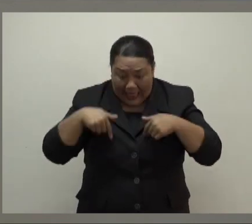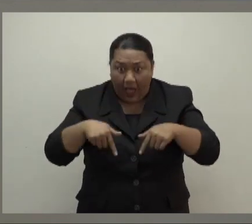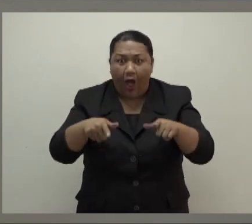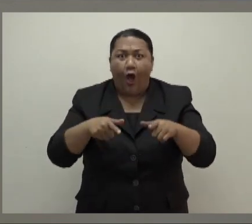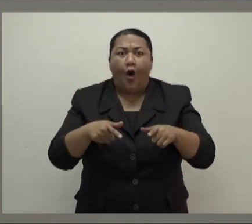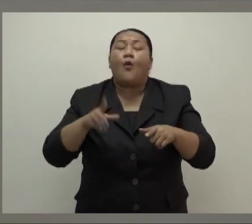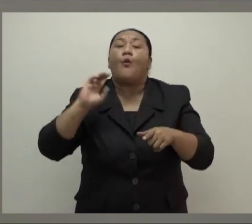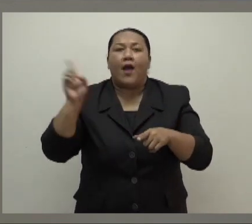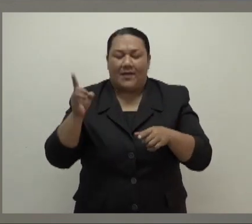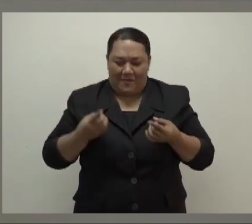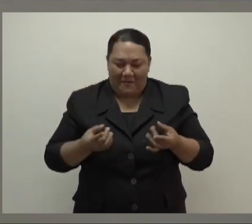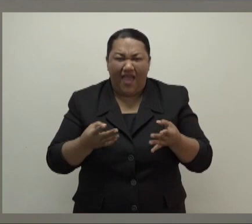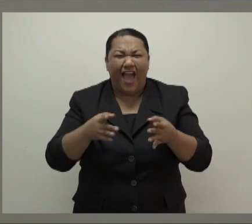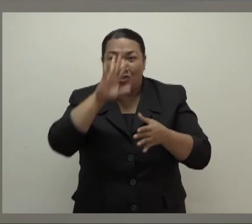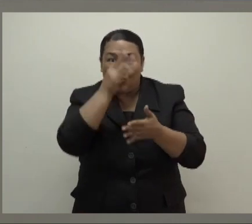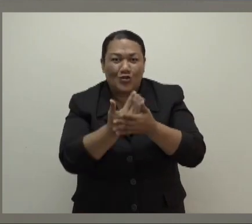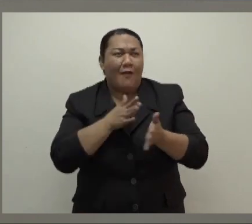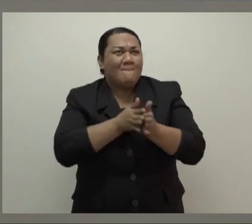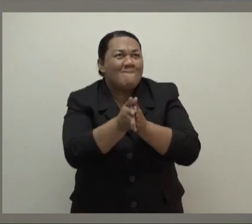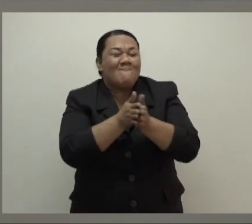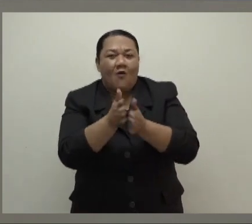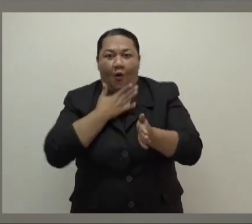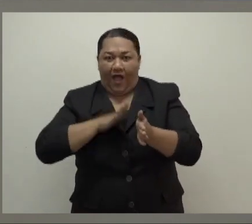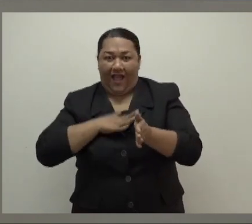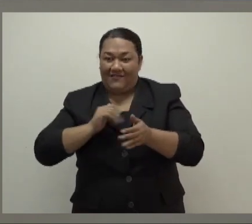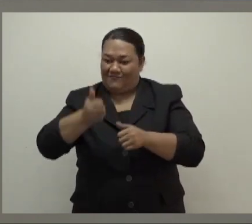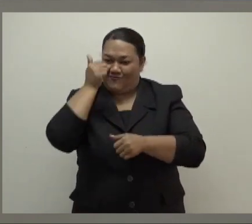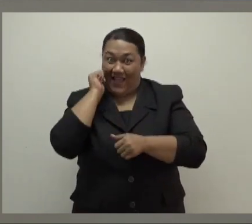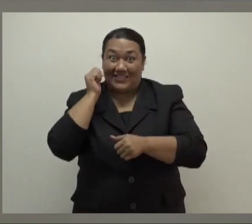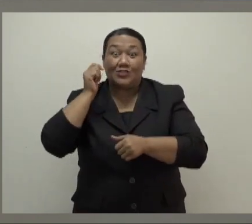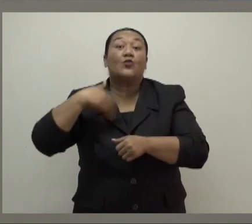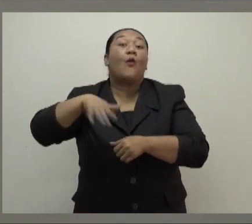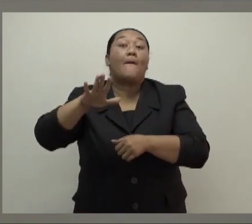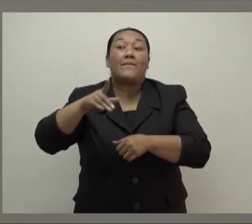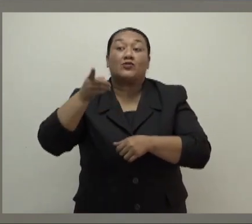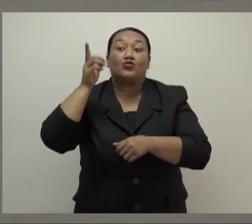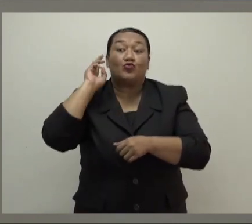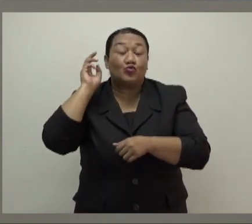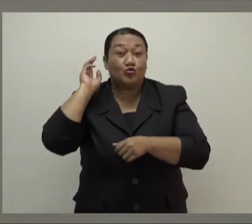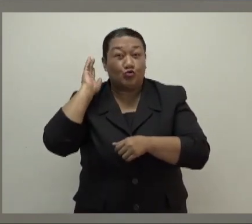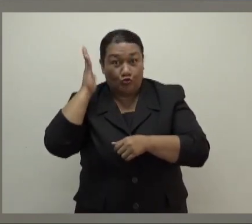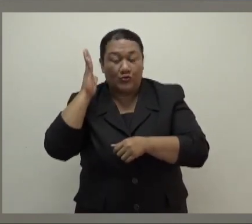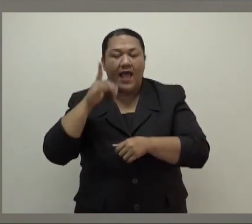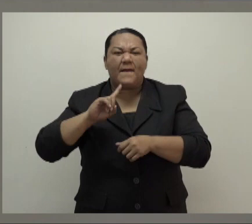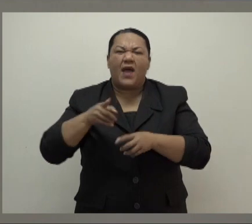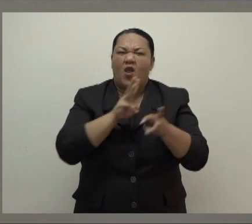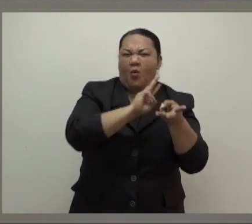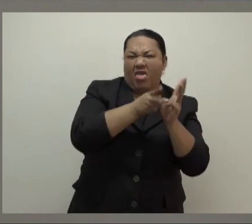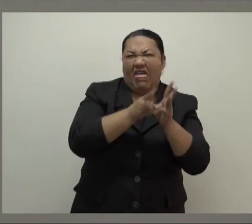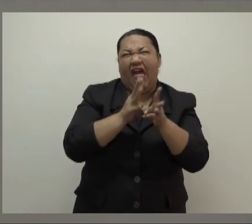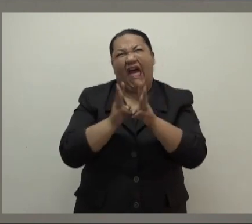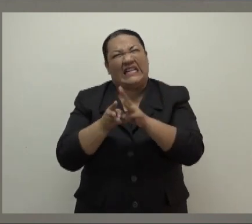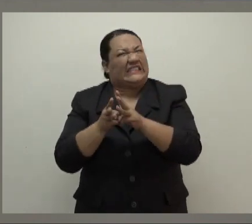for their return to the classroom, but the weather has taken, unfortunately, a very poor turn, and it's safest we wait until next week,